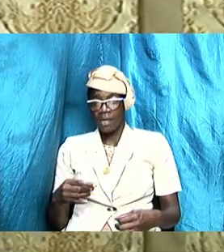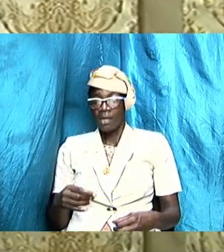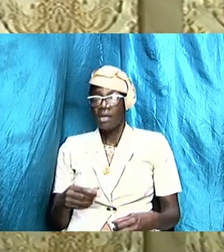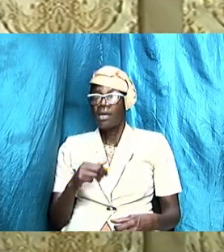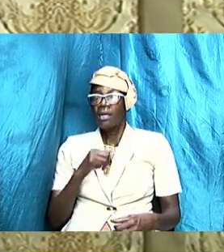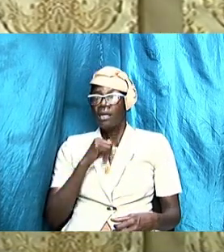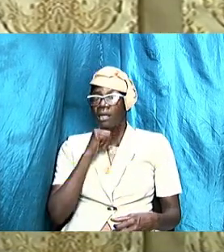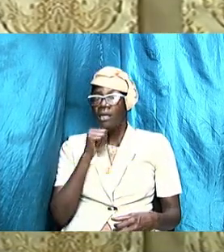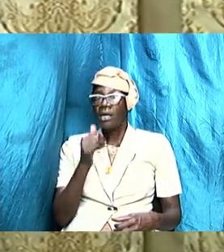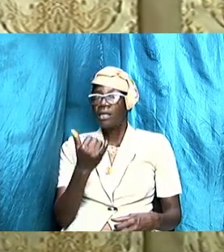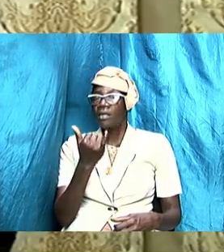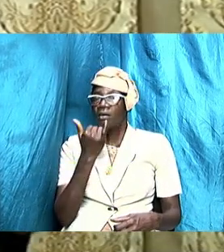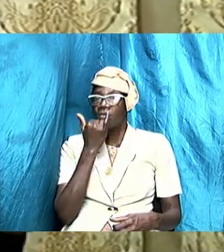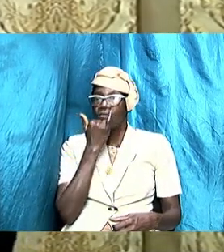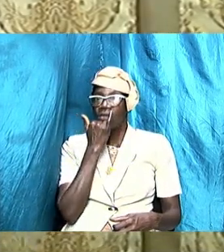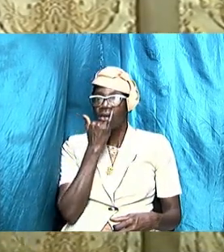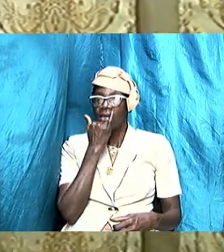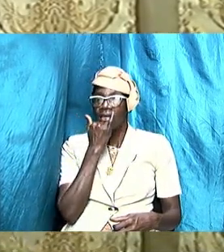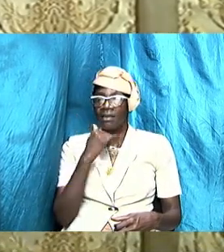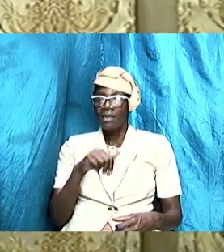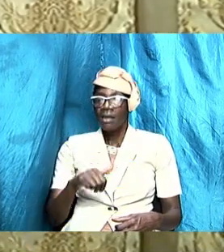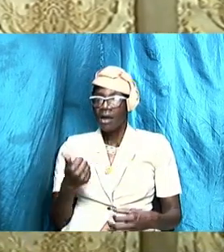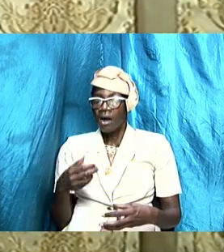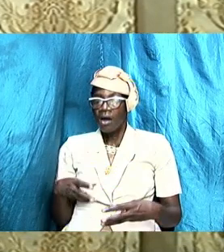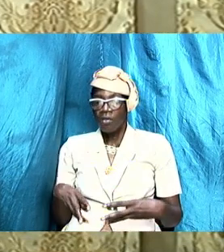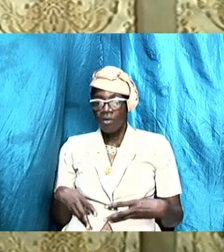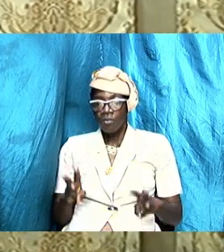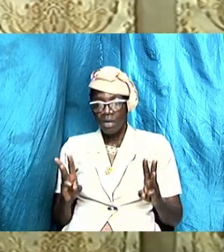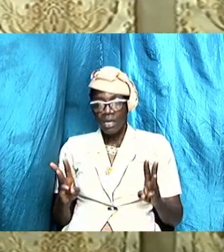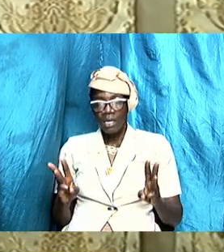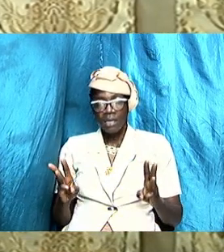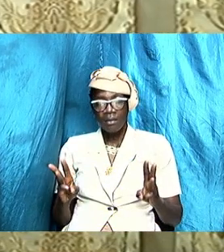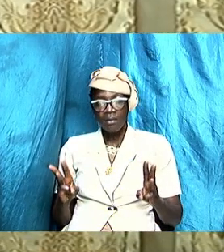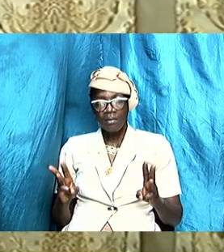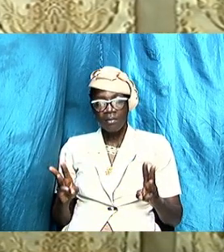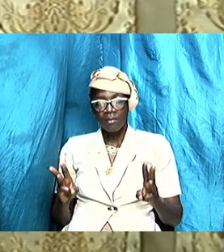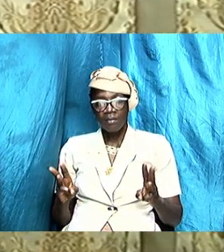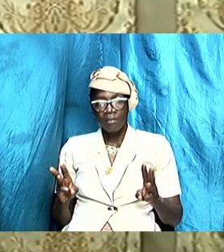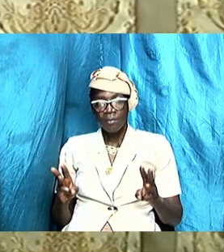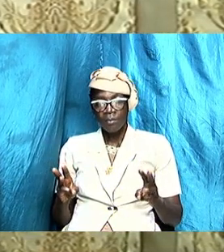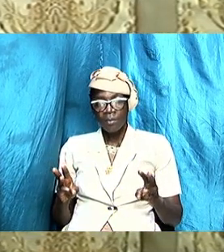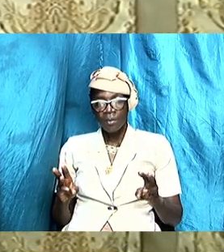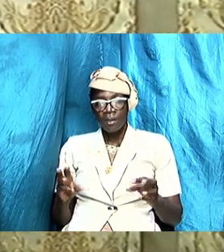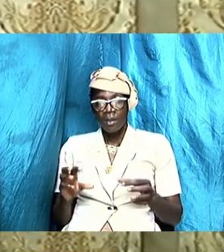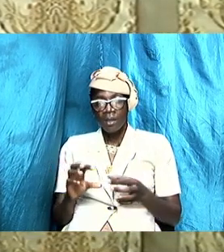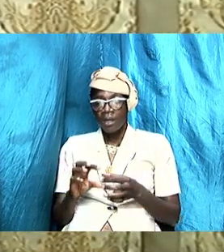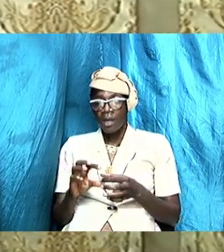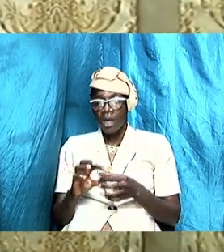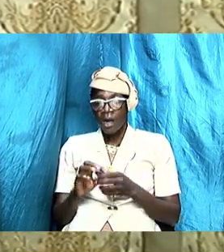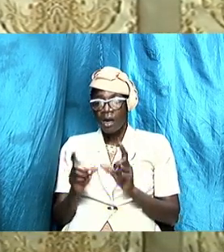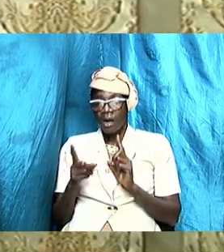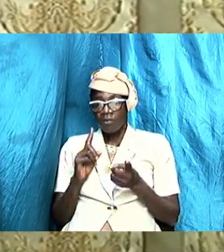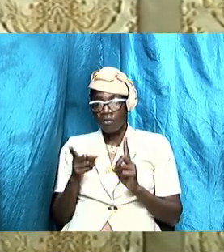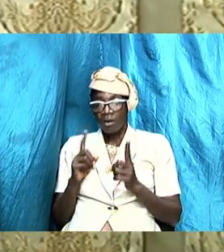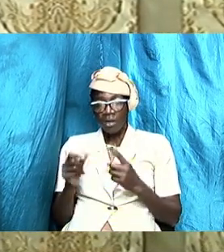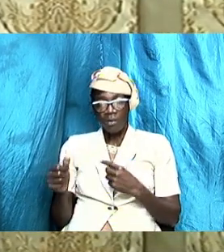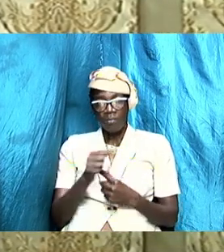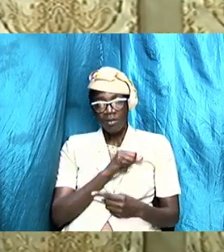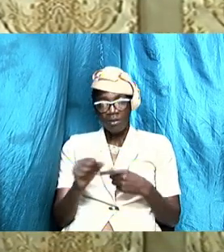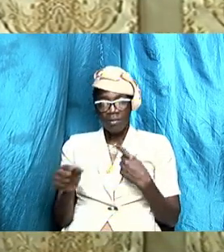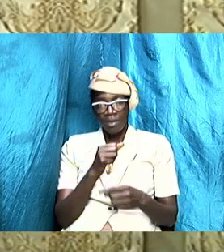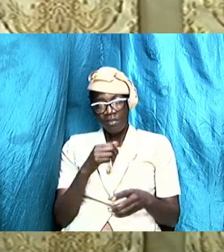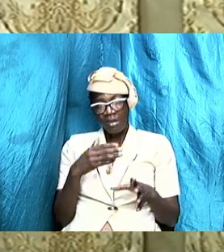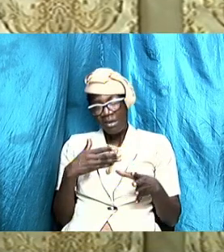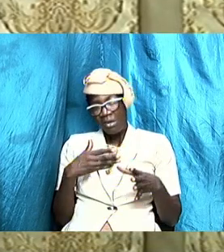right there can be other ways of dealing with situations that you don't have to be face to face